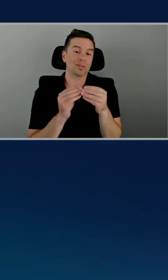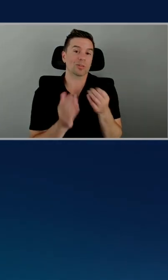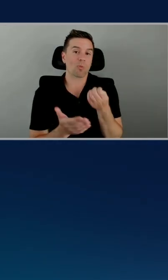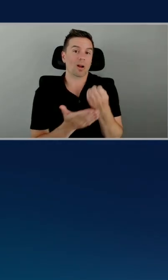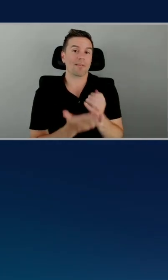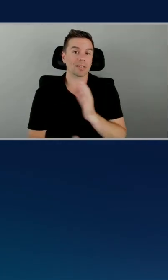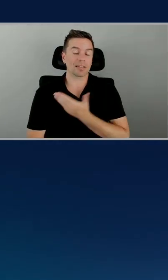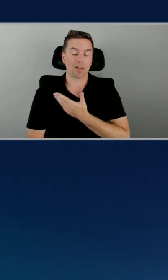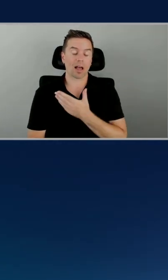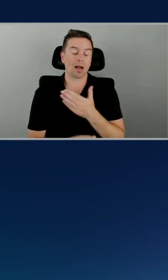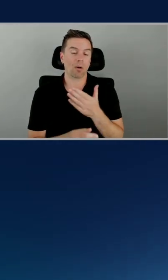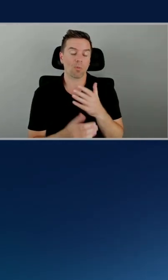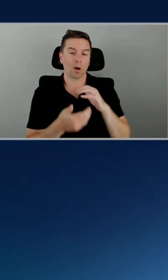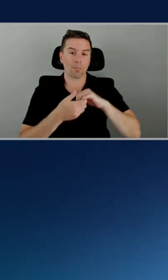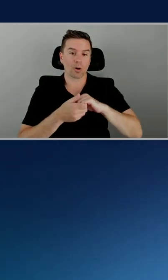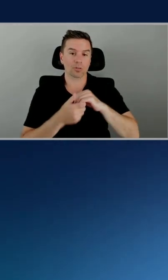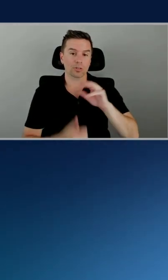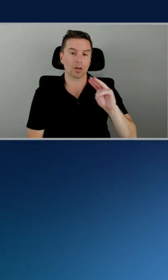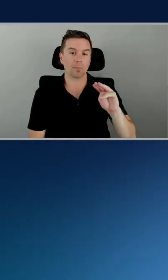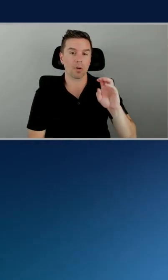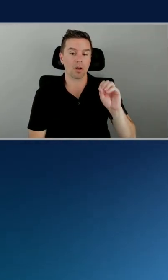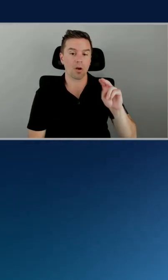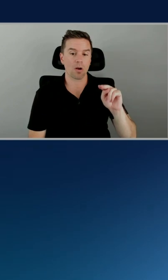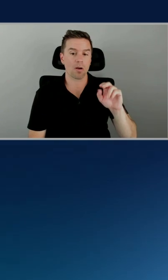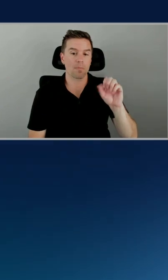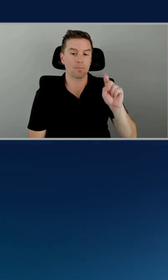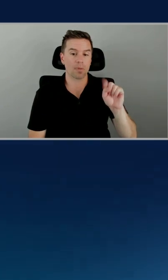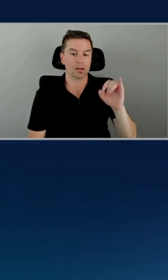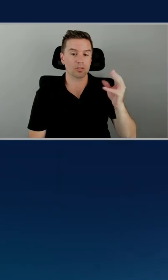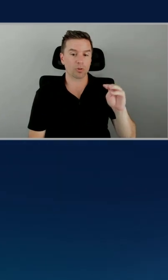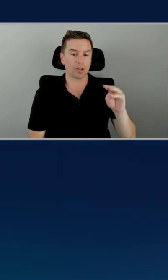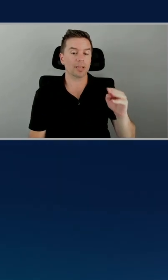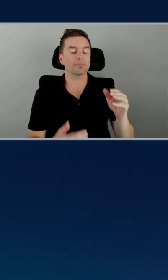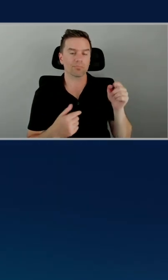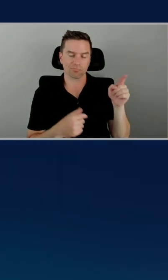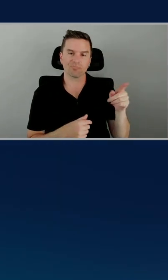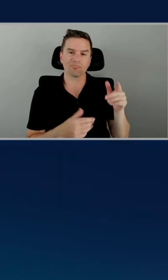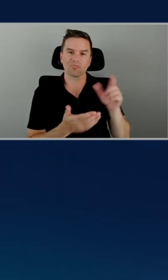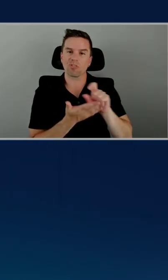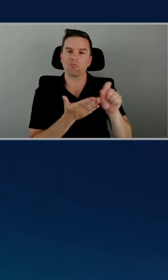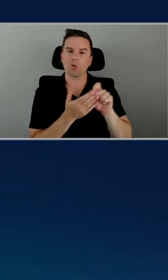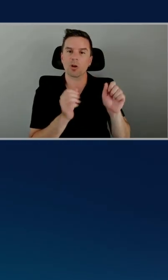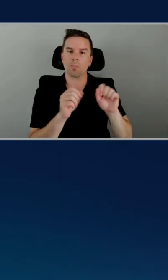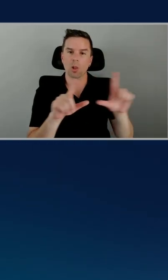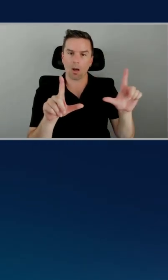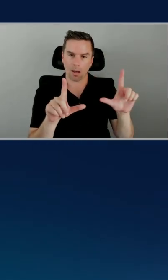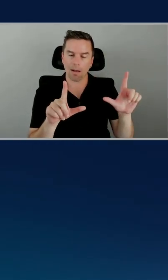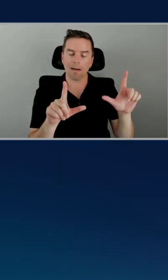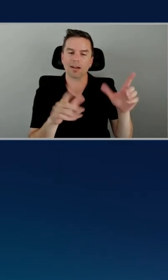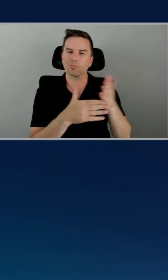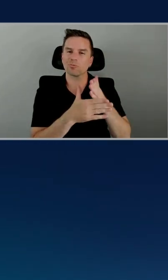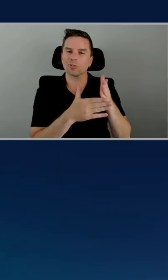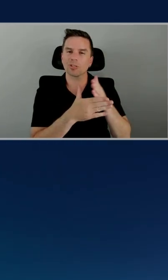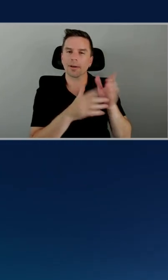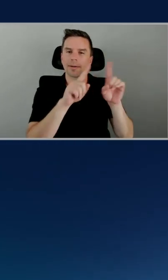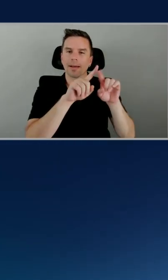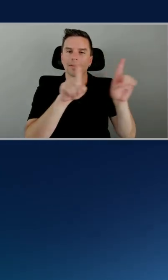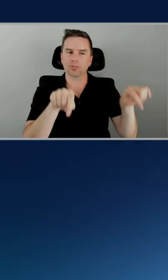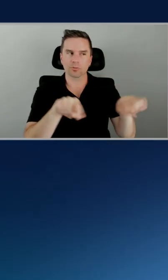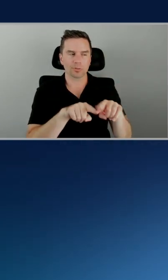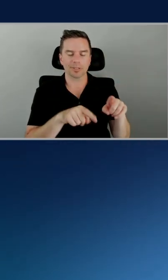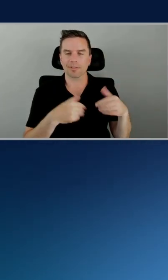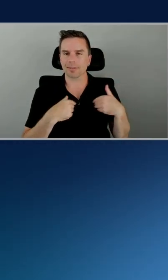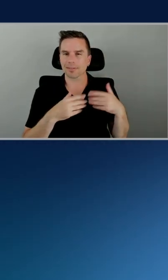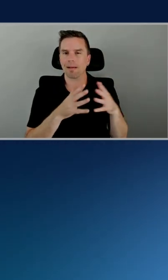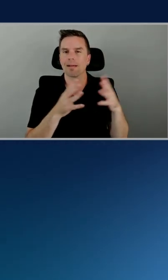monks team has written a blog with some of my AWS colleagues. We'll throw that on the screen. And that blog post has a lot about the stable diffusion